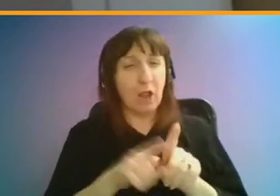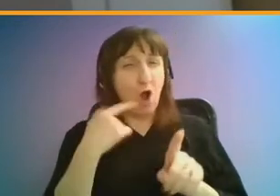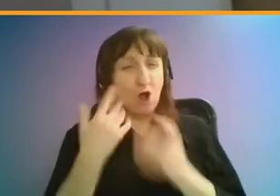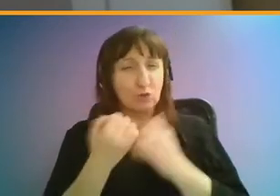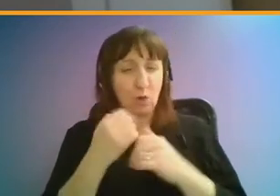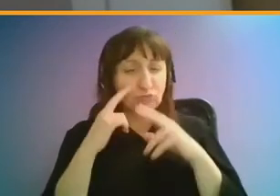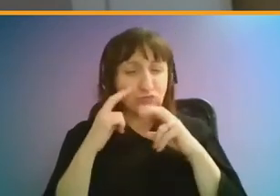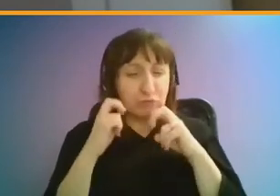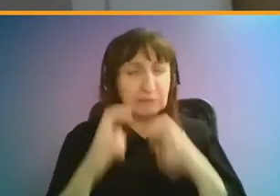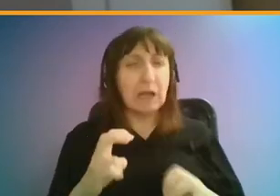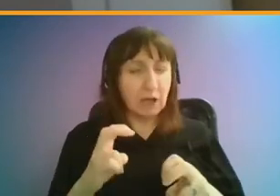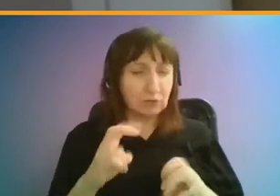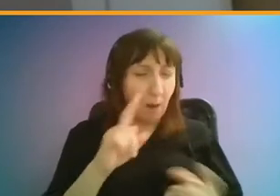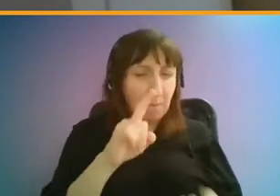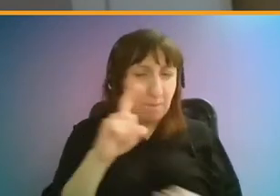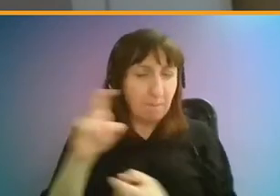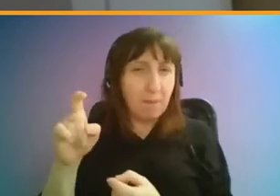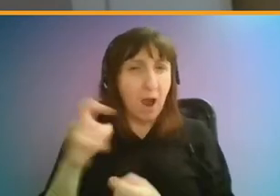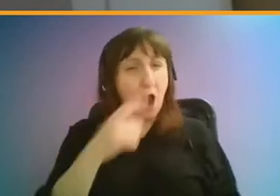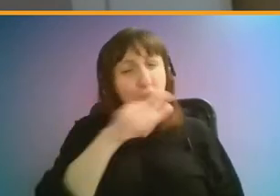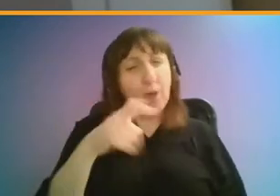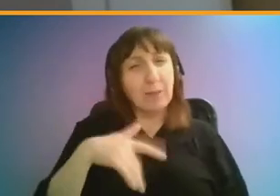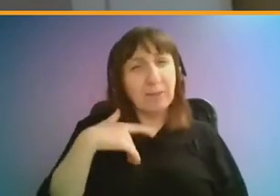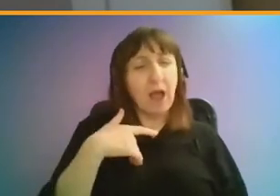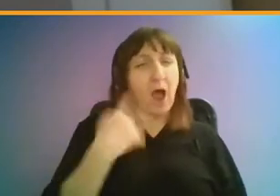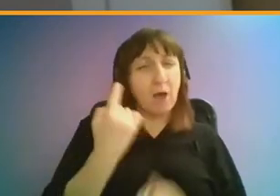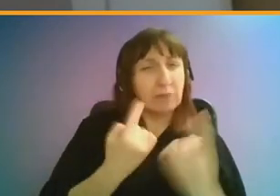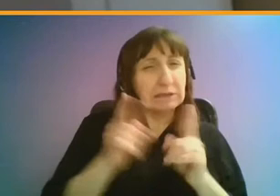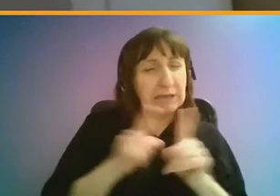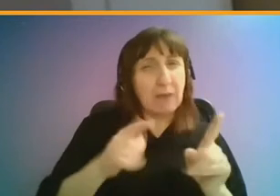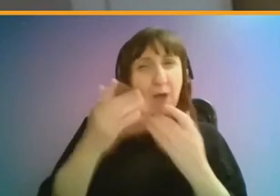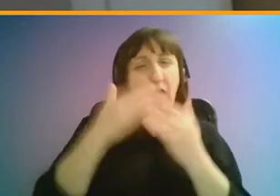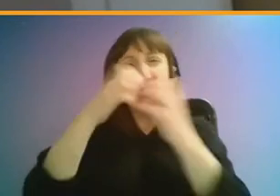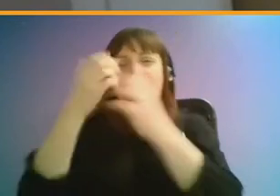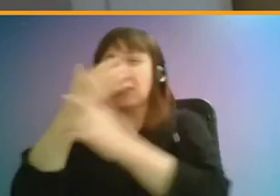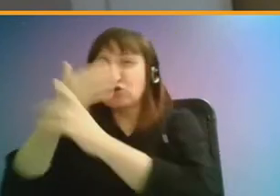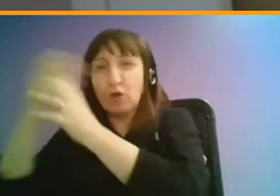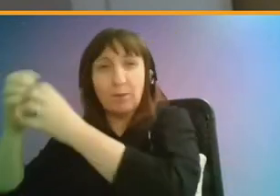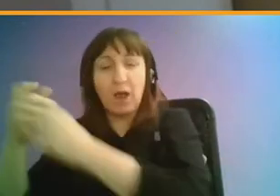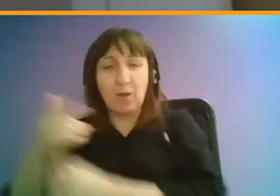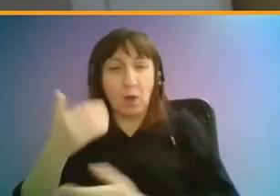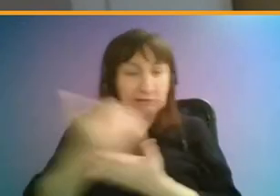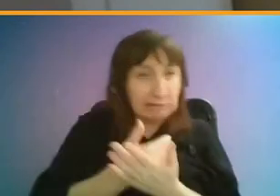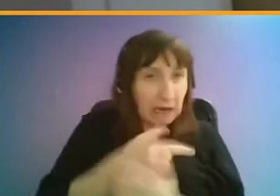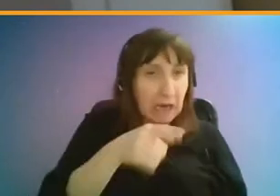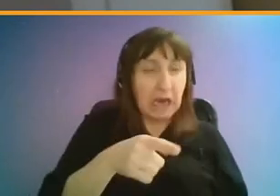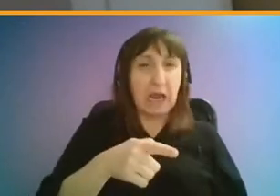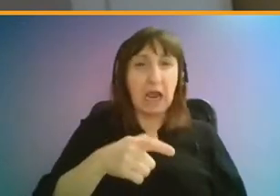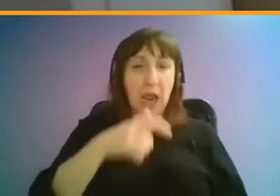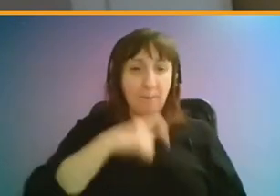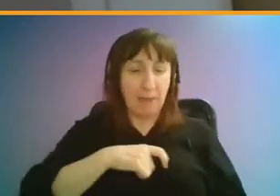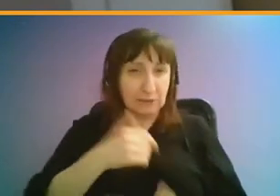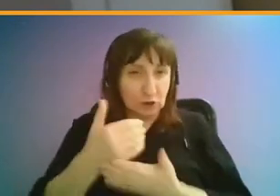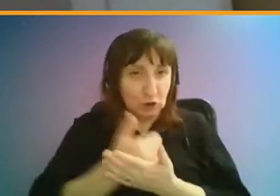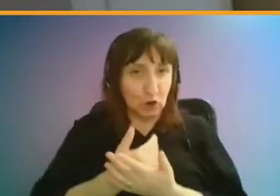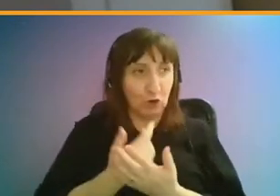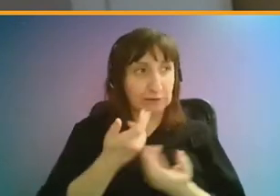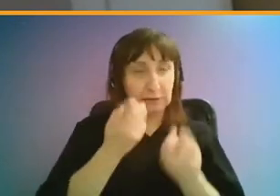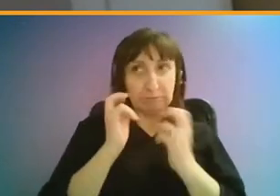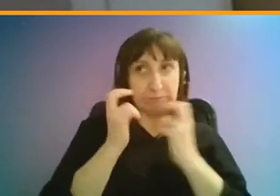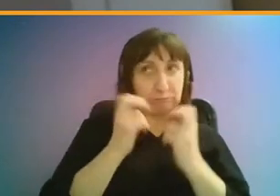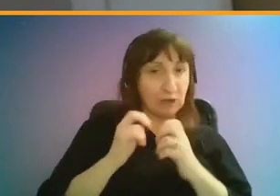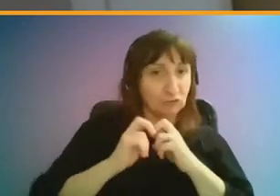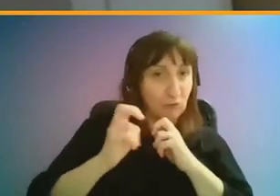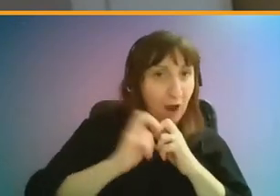in this research that young people share a lot of the concerns of other age groups, particularly around safety and personal security on transport. So